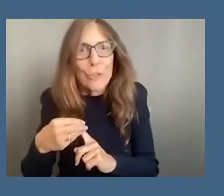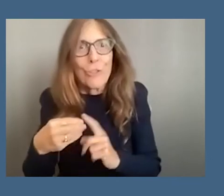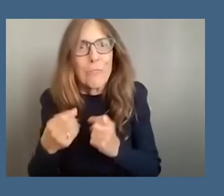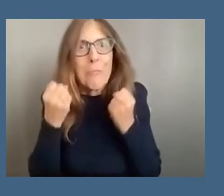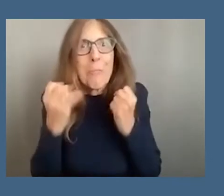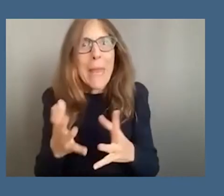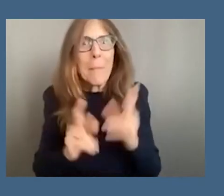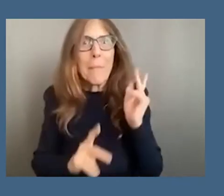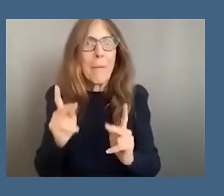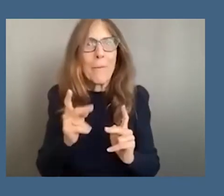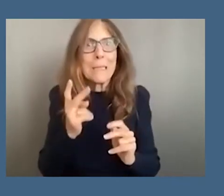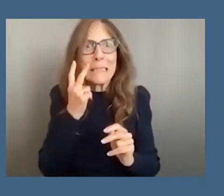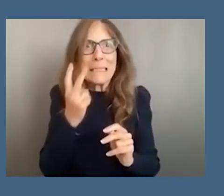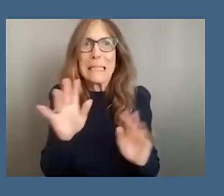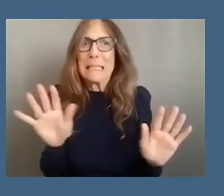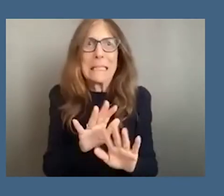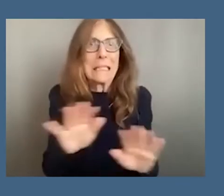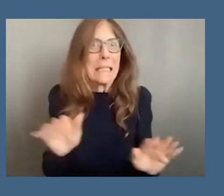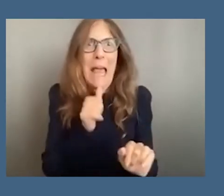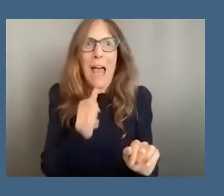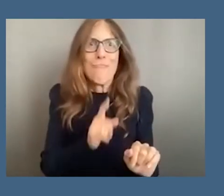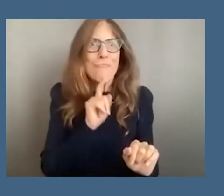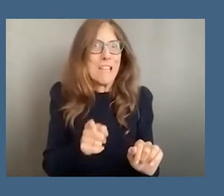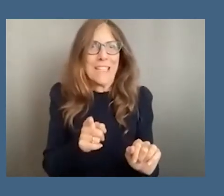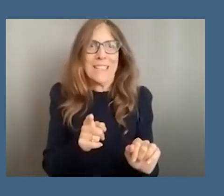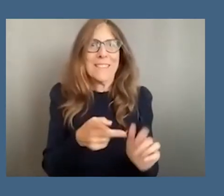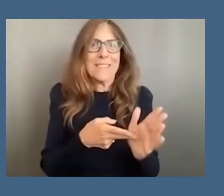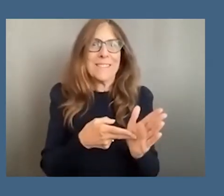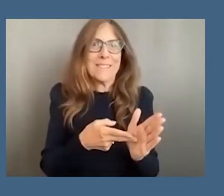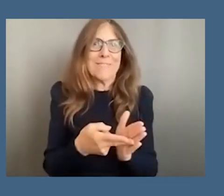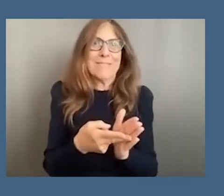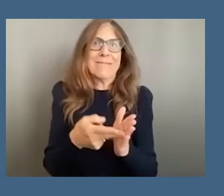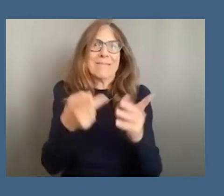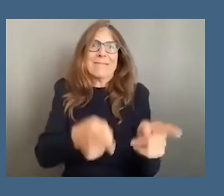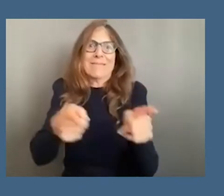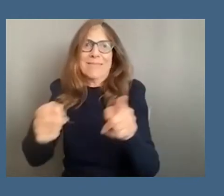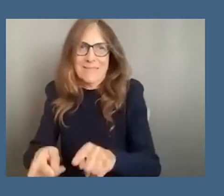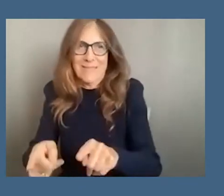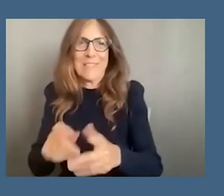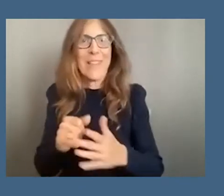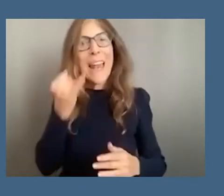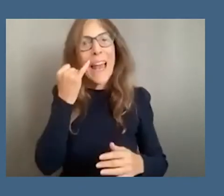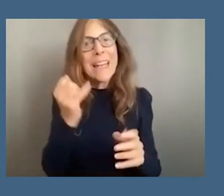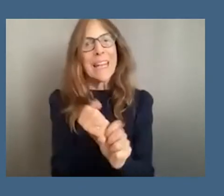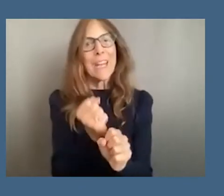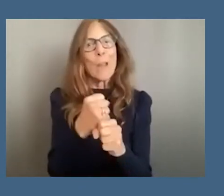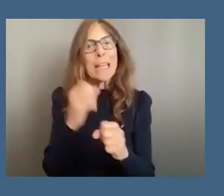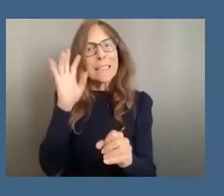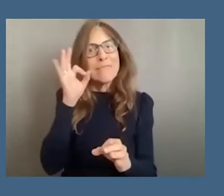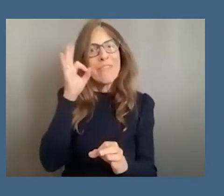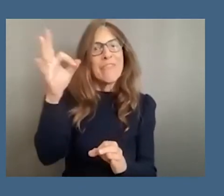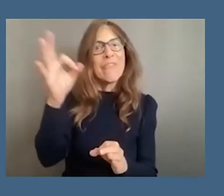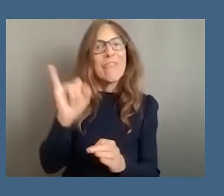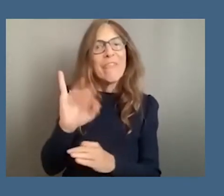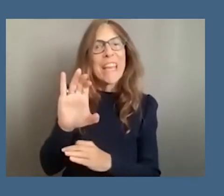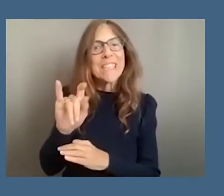recognize that it wasn't the real thing so that that idea that it creates fiction has been powerful and